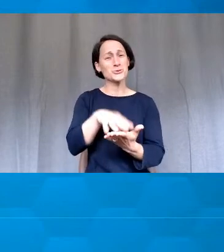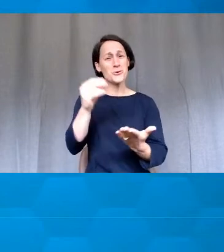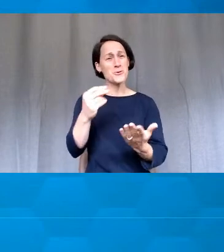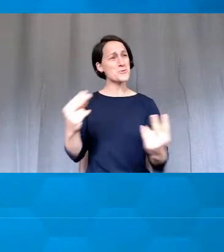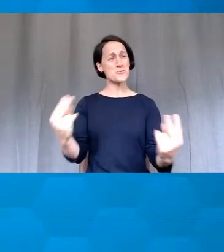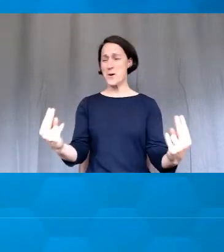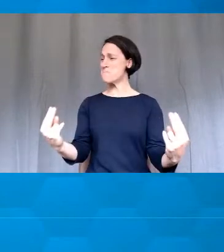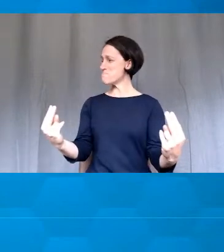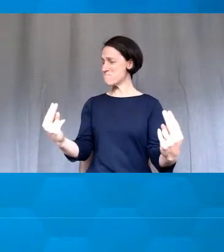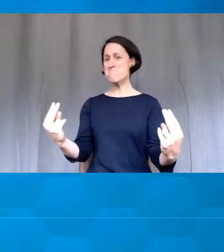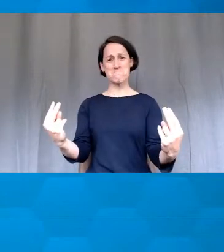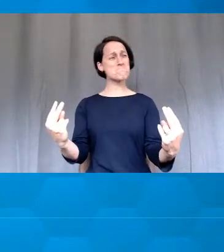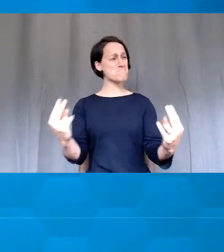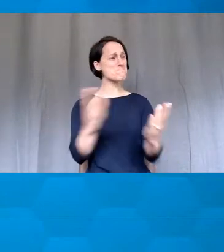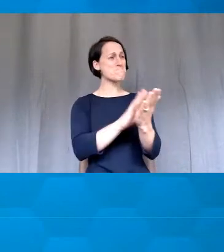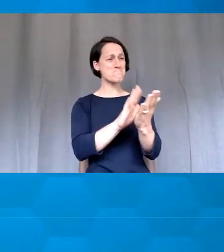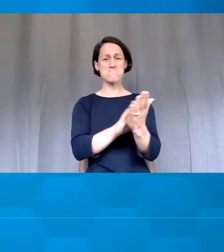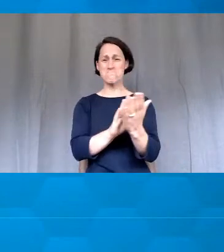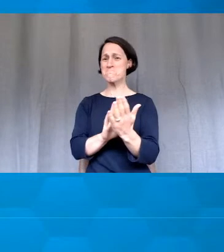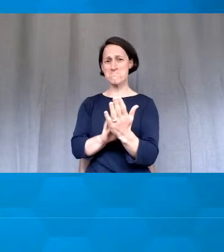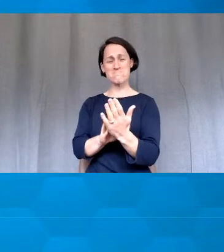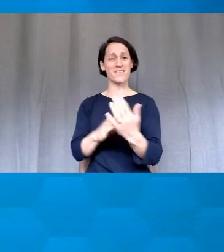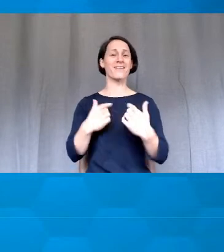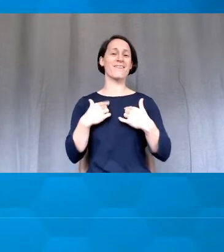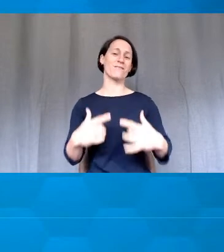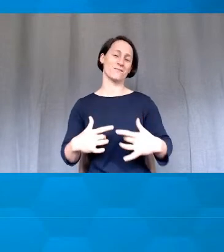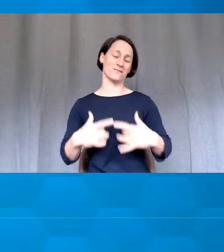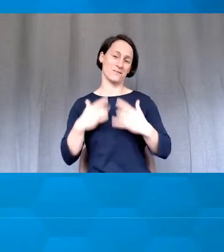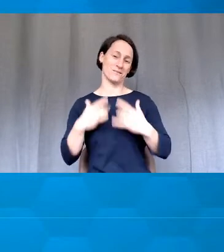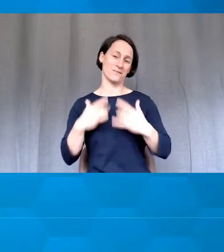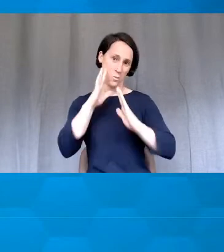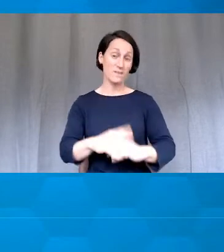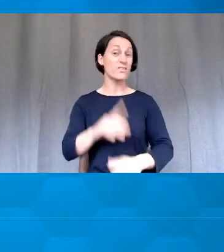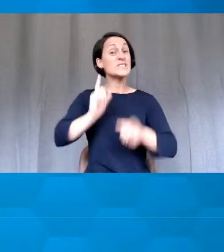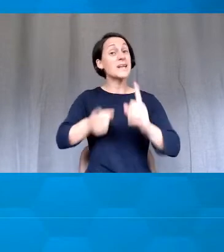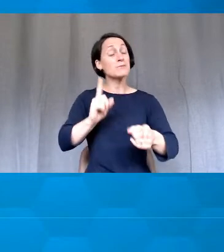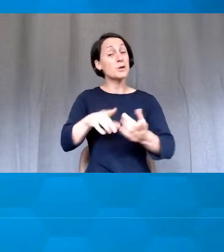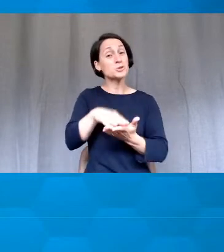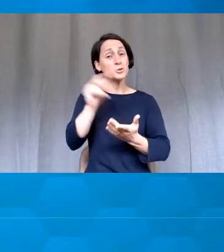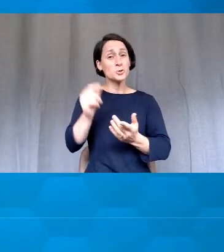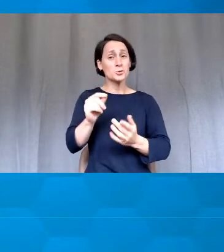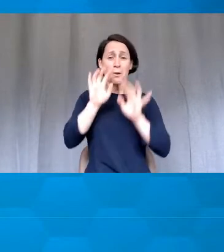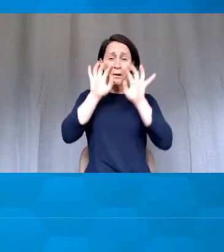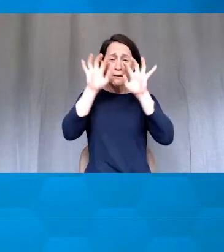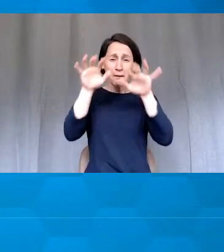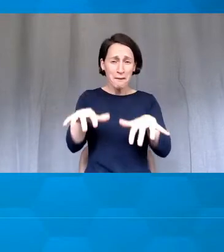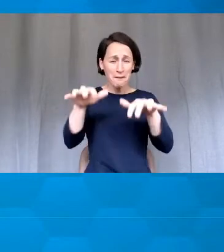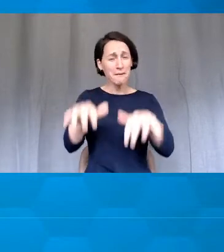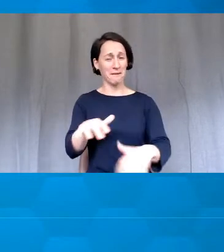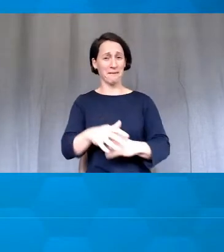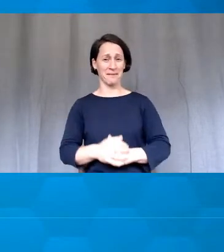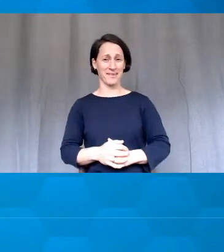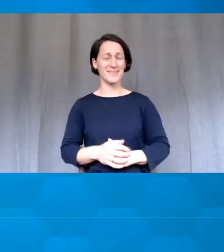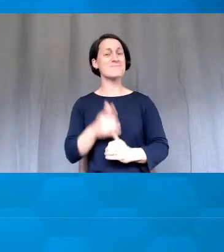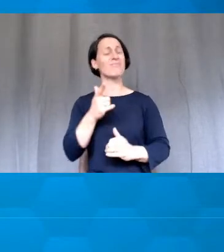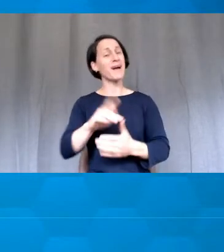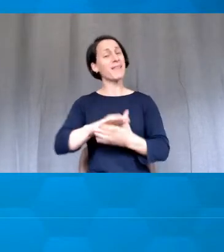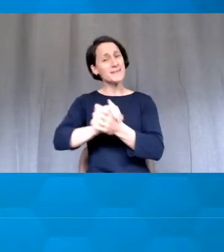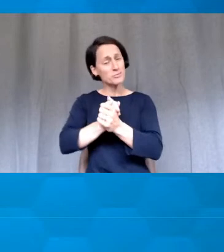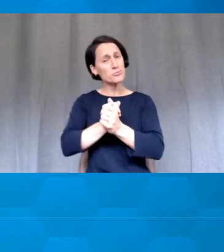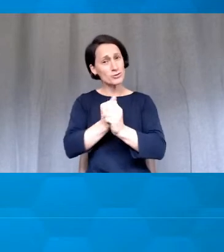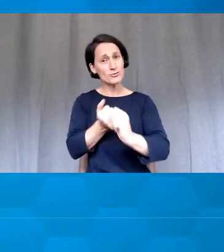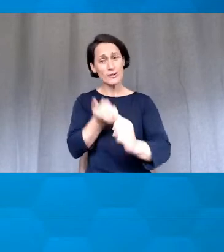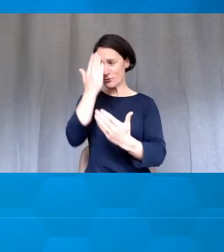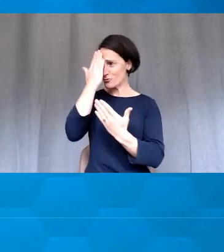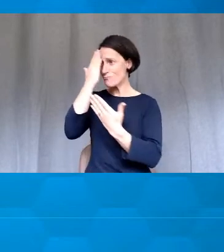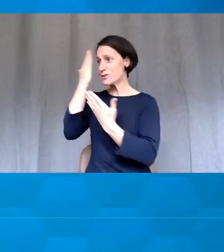what's being shared about them. It's just wonderful. Sometimes tears are shed and there's always a rich sense of appreciation and respect